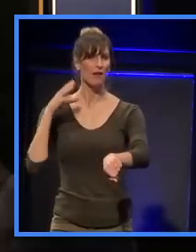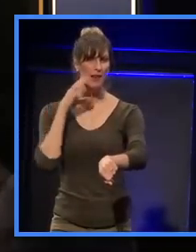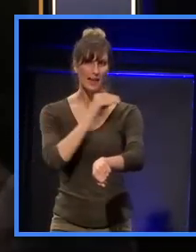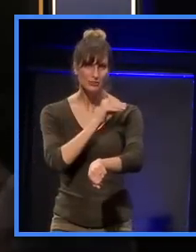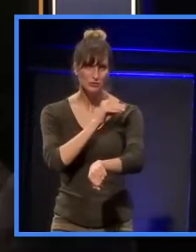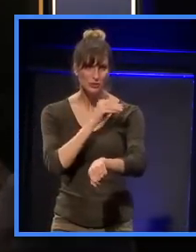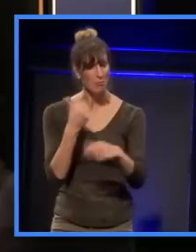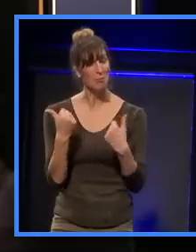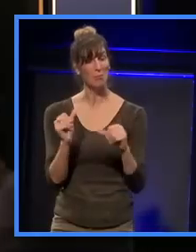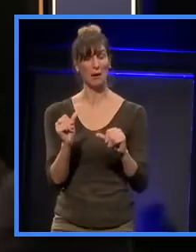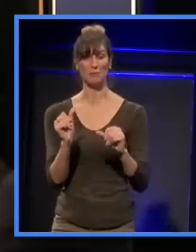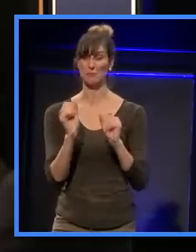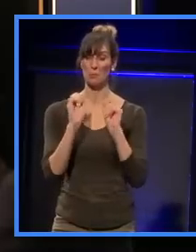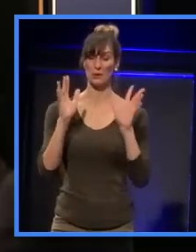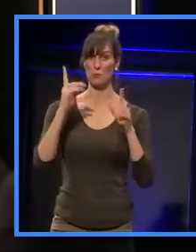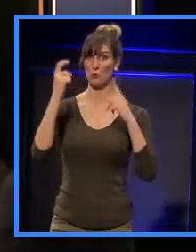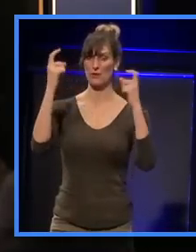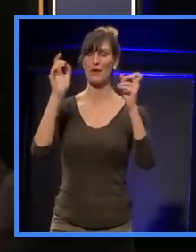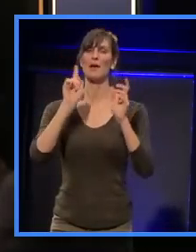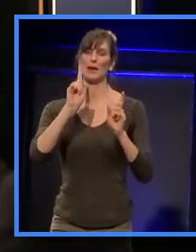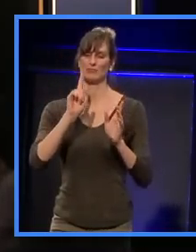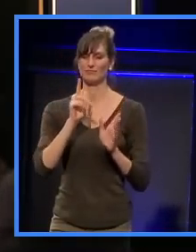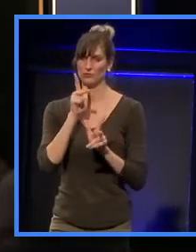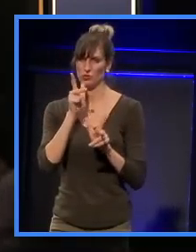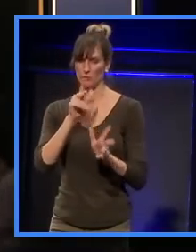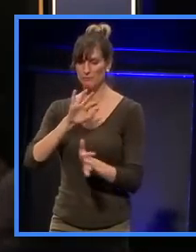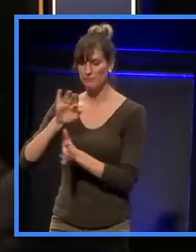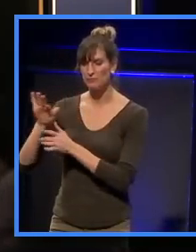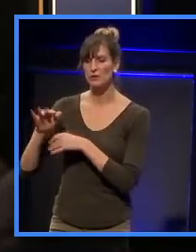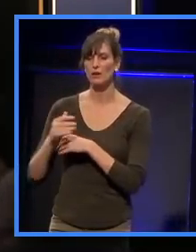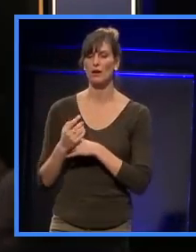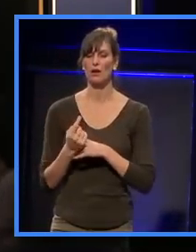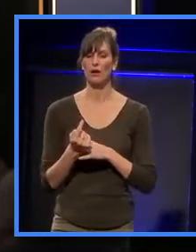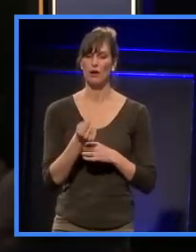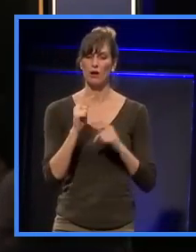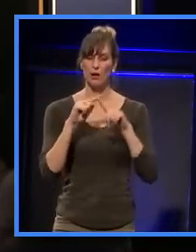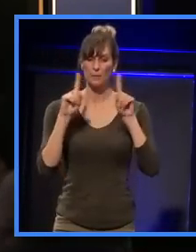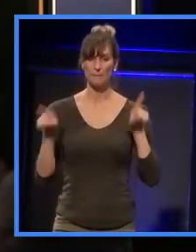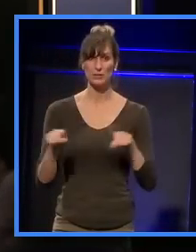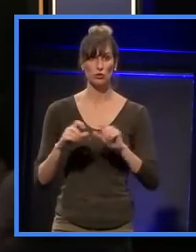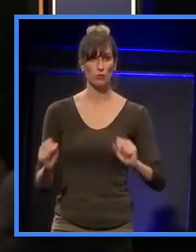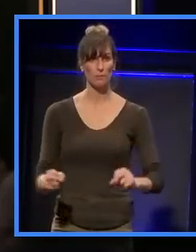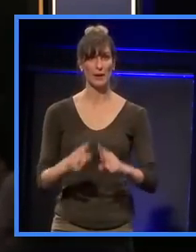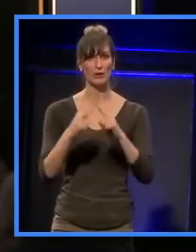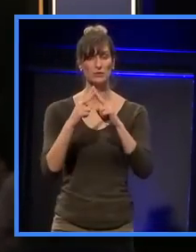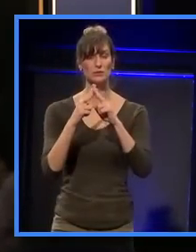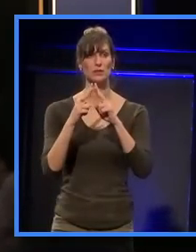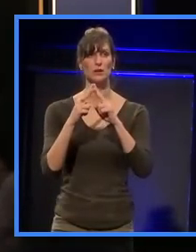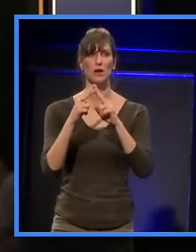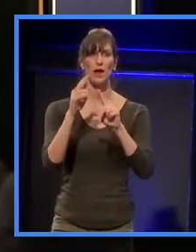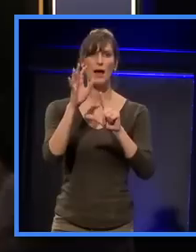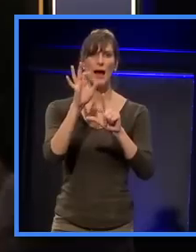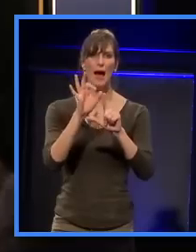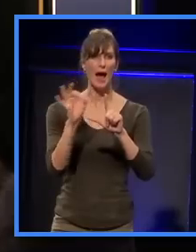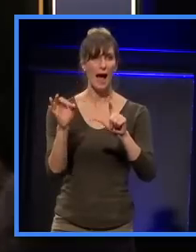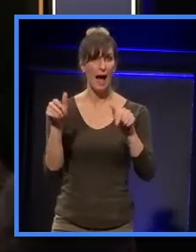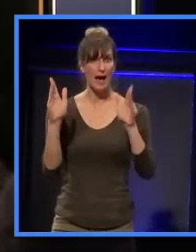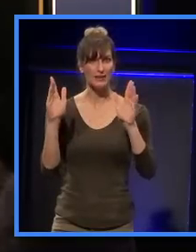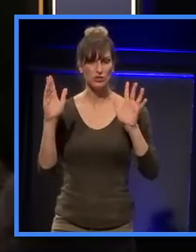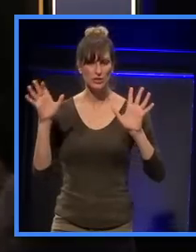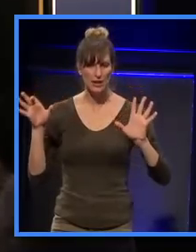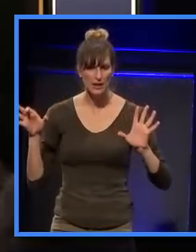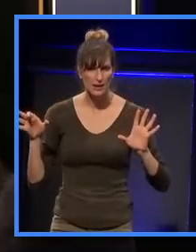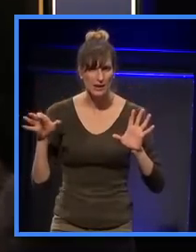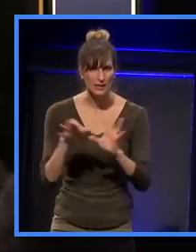But maybe more seriously, I thought the pictures of Paris, mean, architecture deals a lot with the particular, which is the